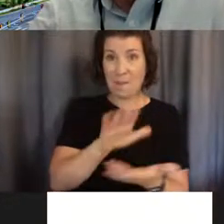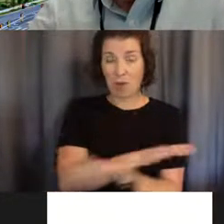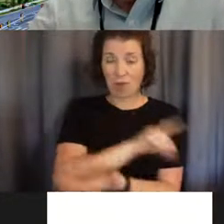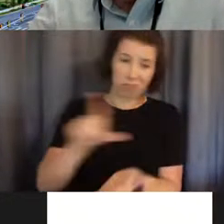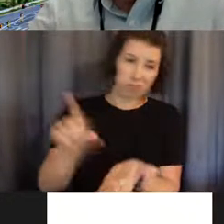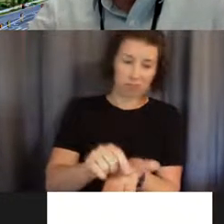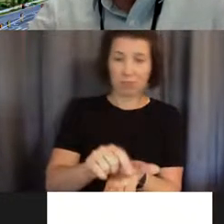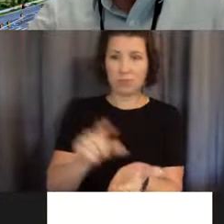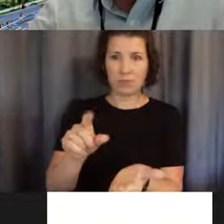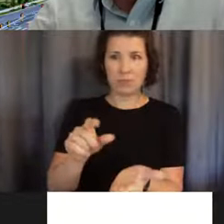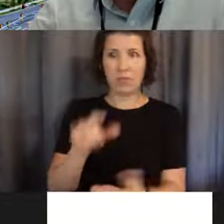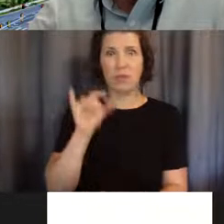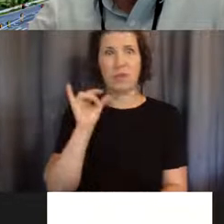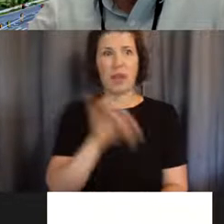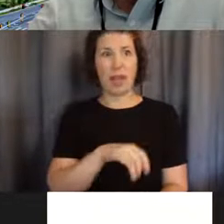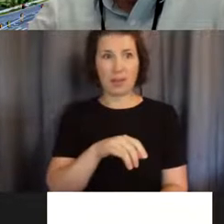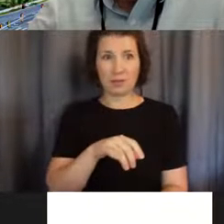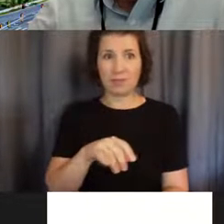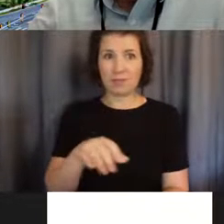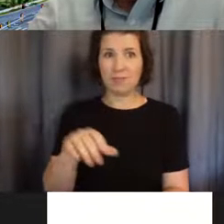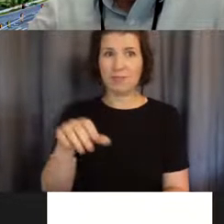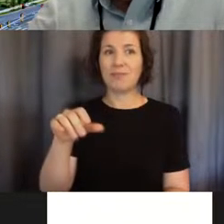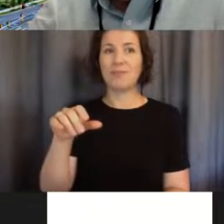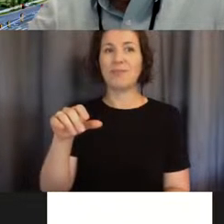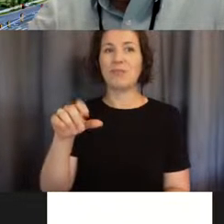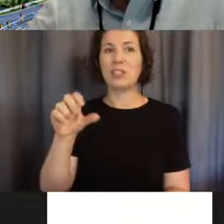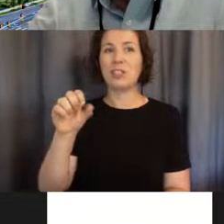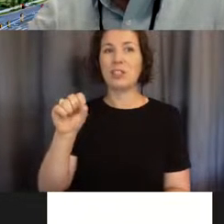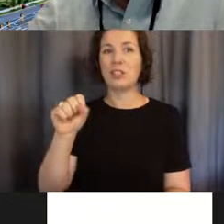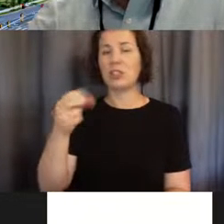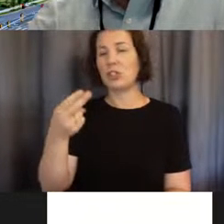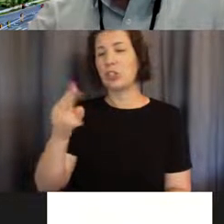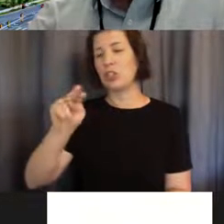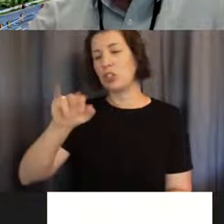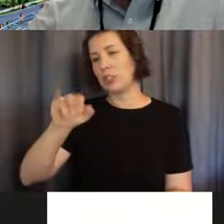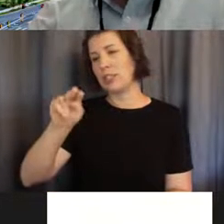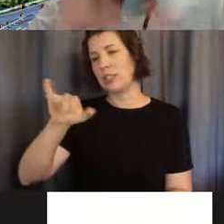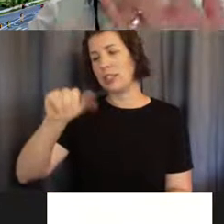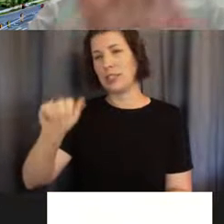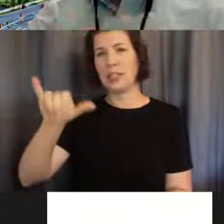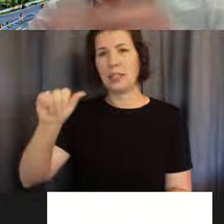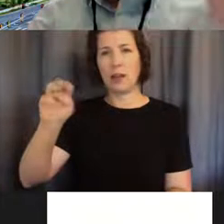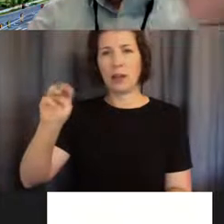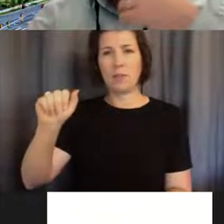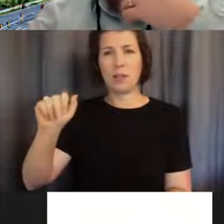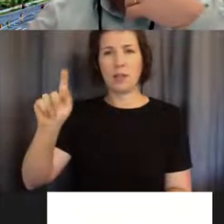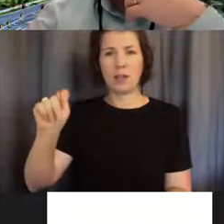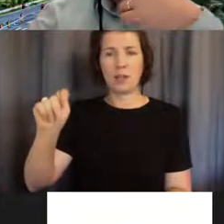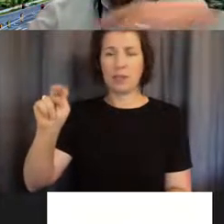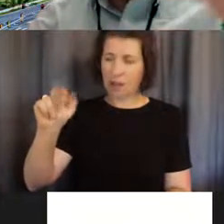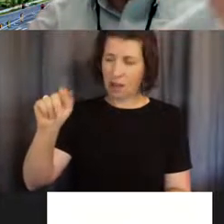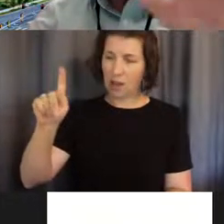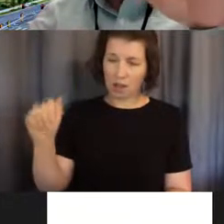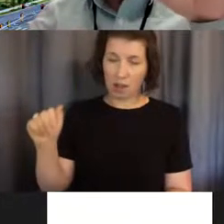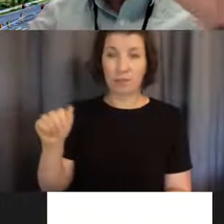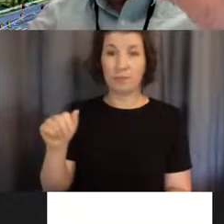where, yeah, Shinya Yamanaka showed that you could just take four genes and yeah, you